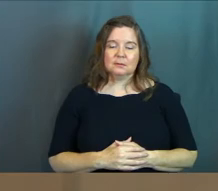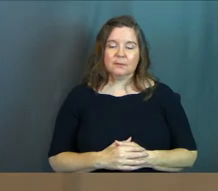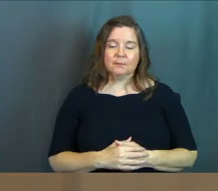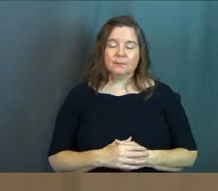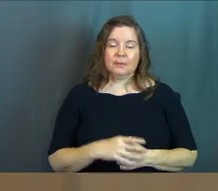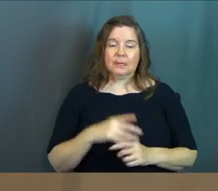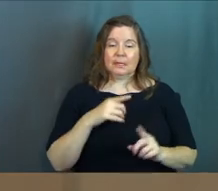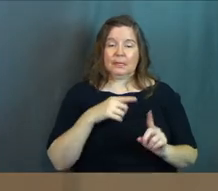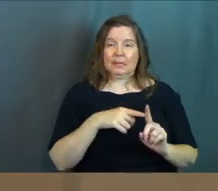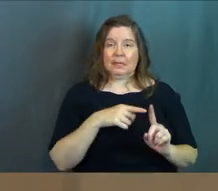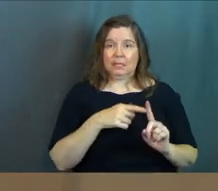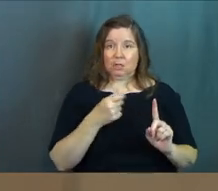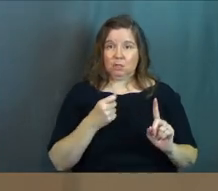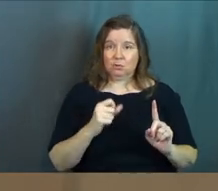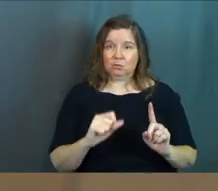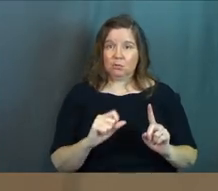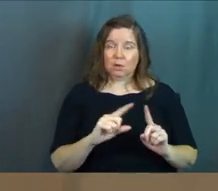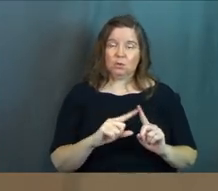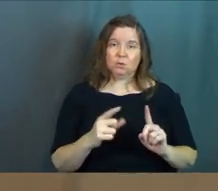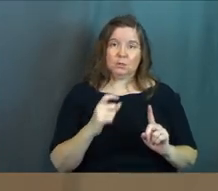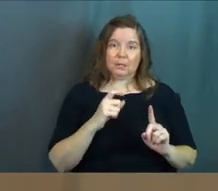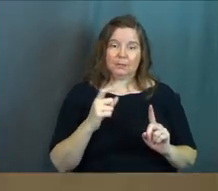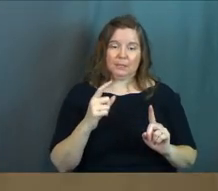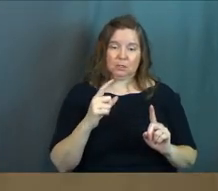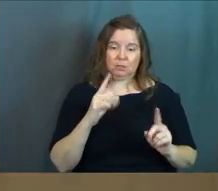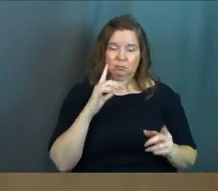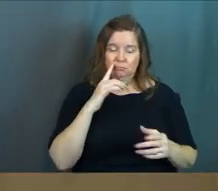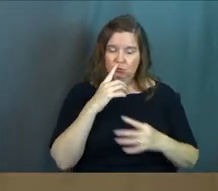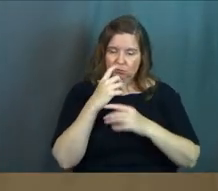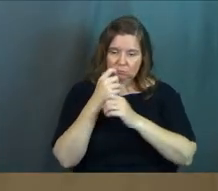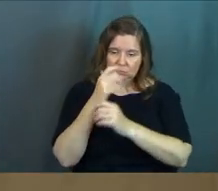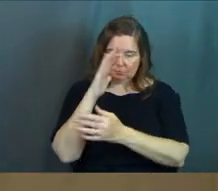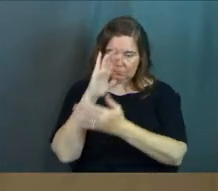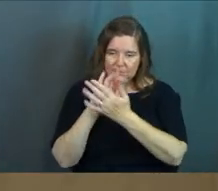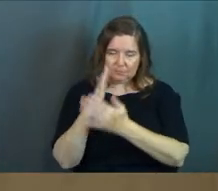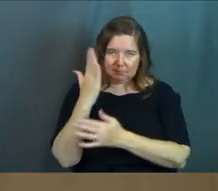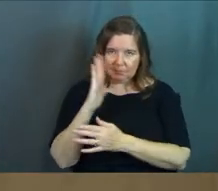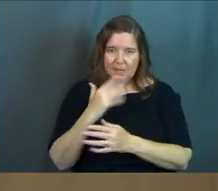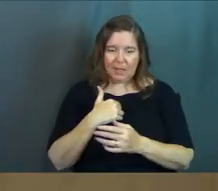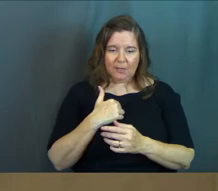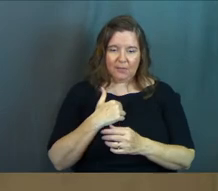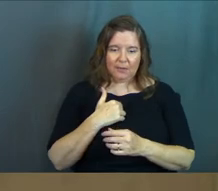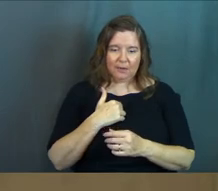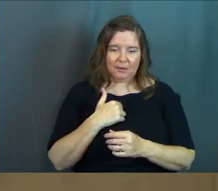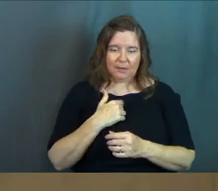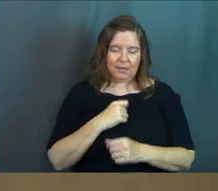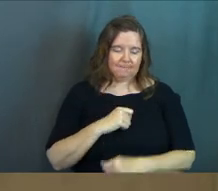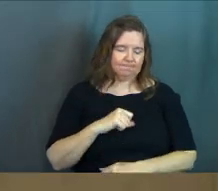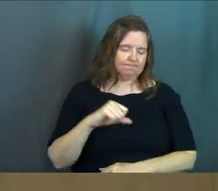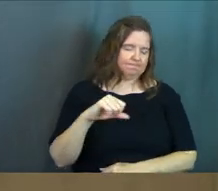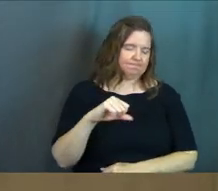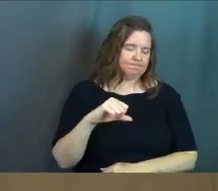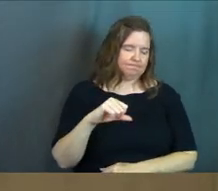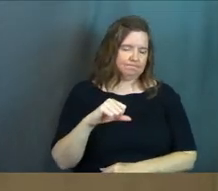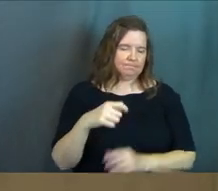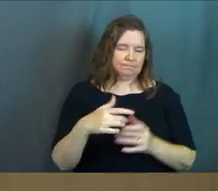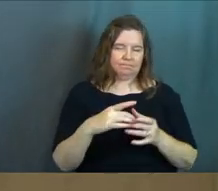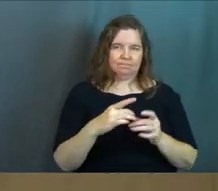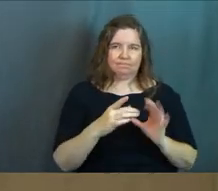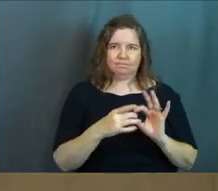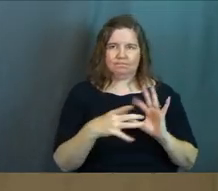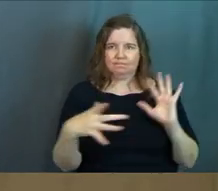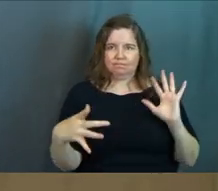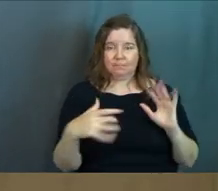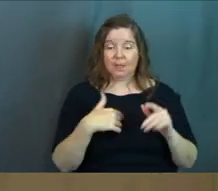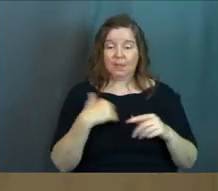He tried to get me to come to faith. And so that drove that relationship away. And eventually